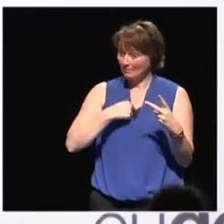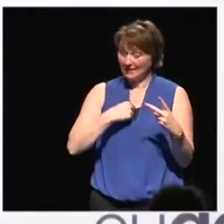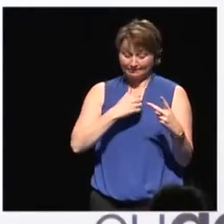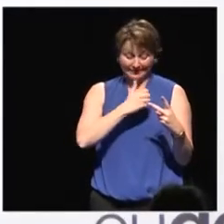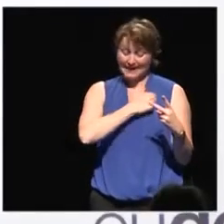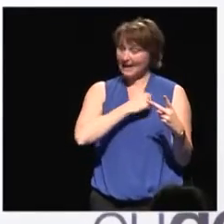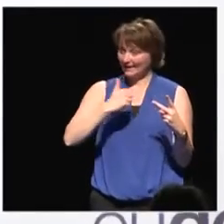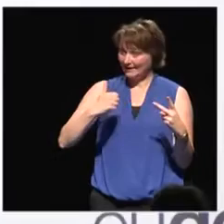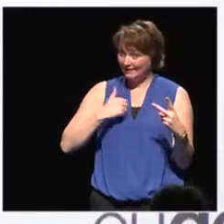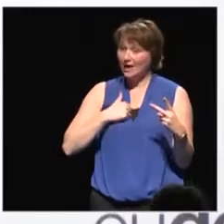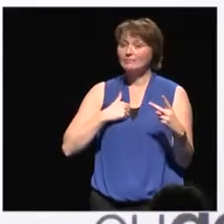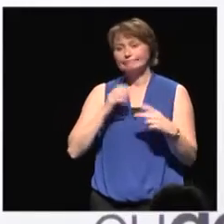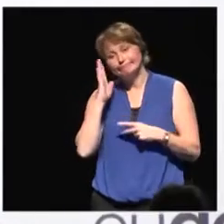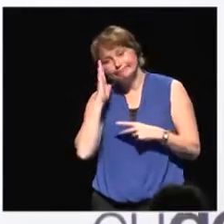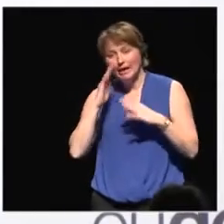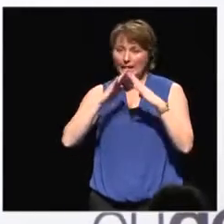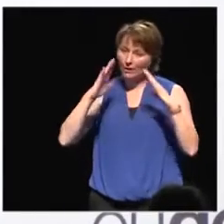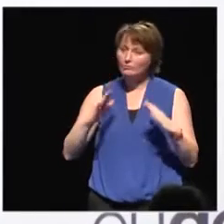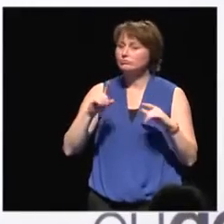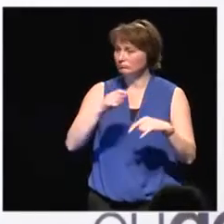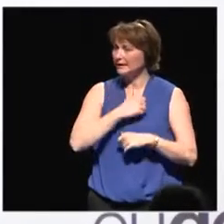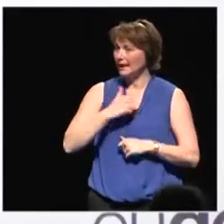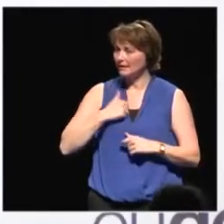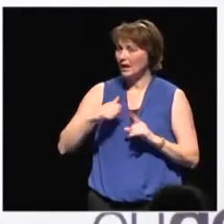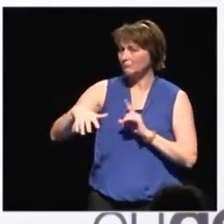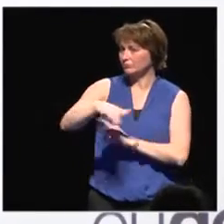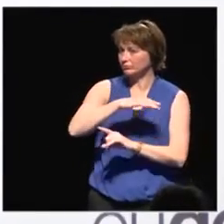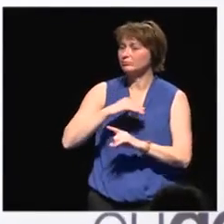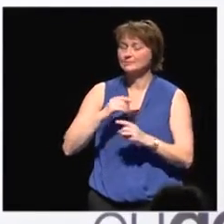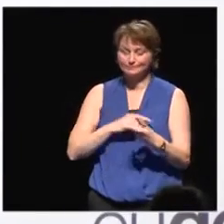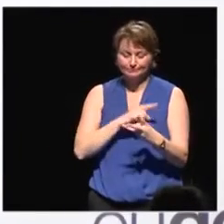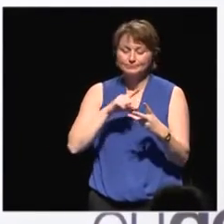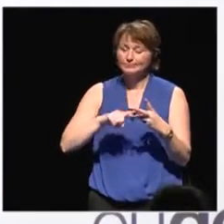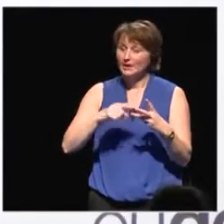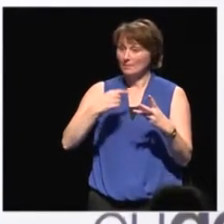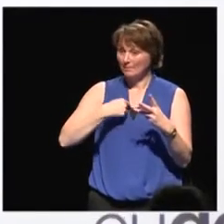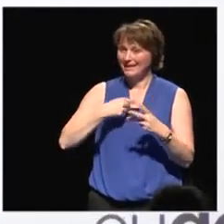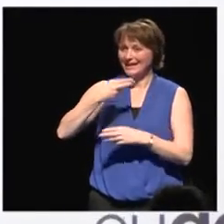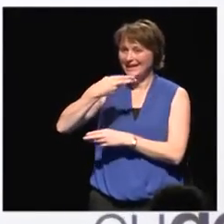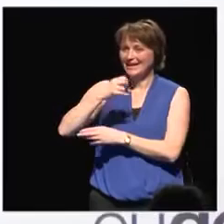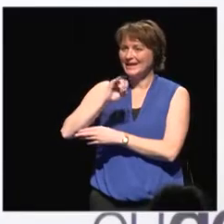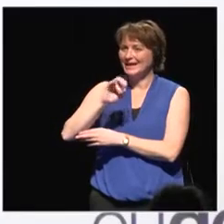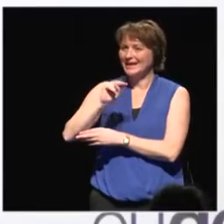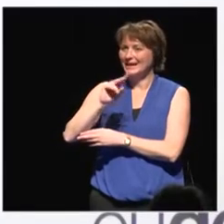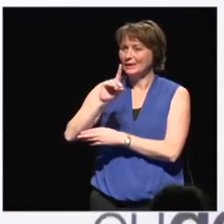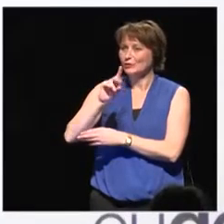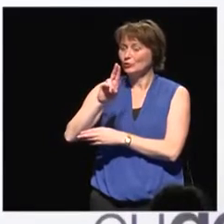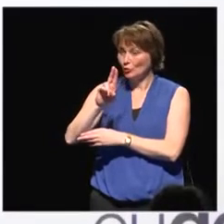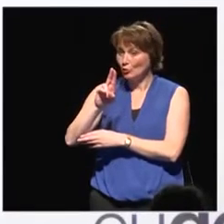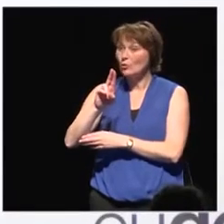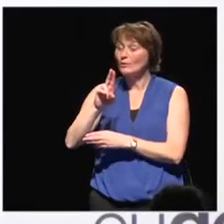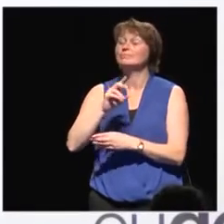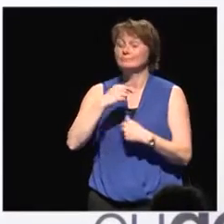in terms of that environment that I have. I am a Hindu, also an identity of Hindu, but I'm an atheist,